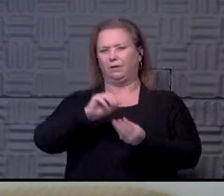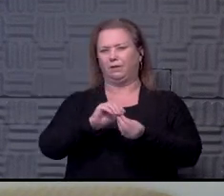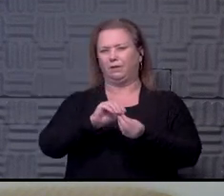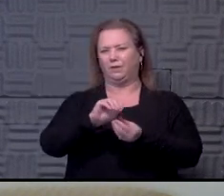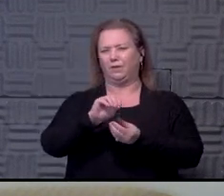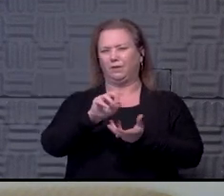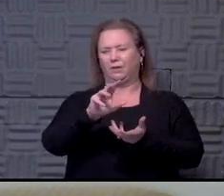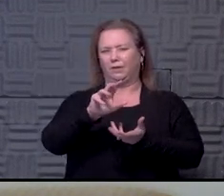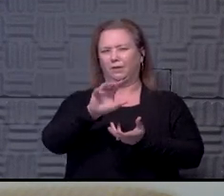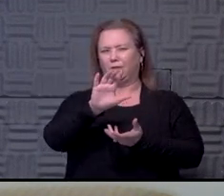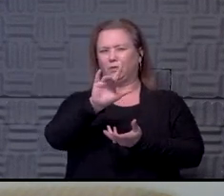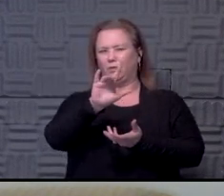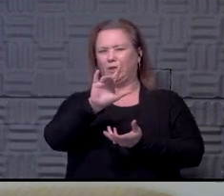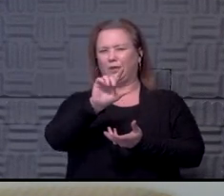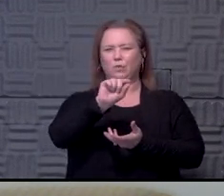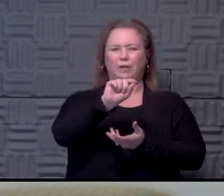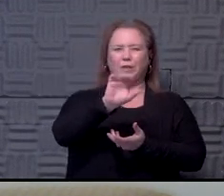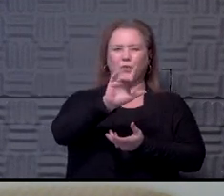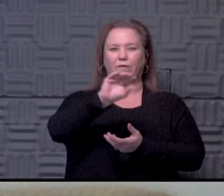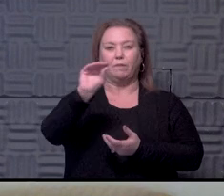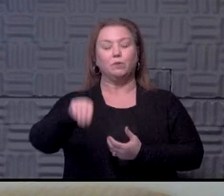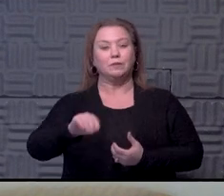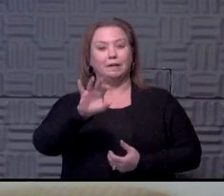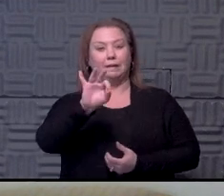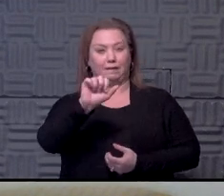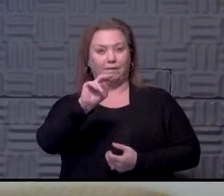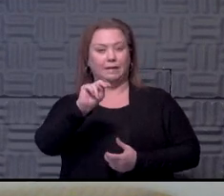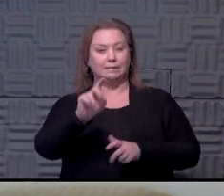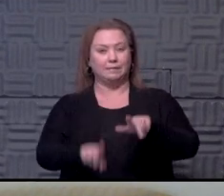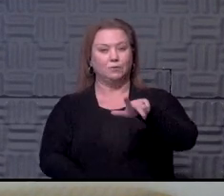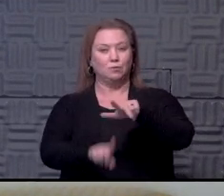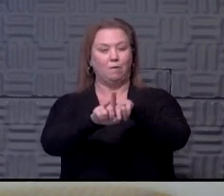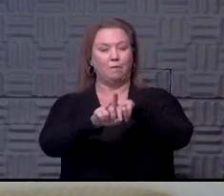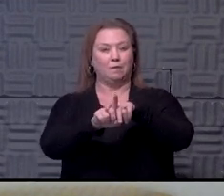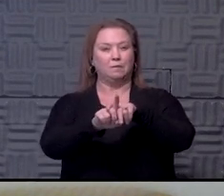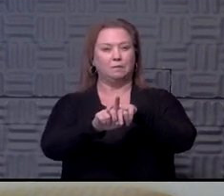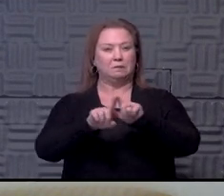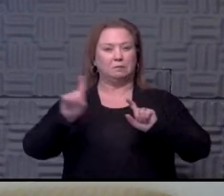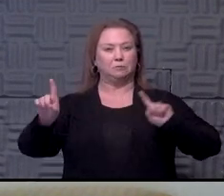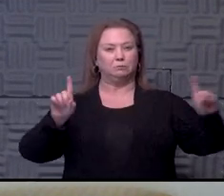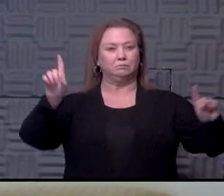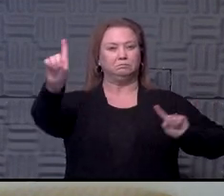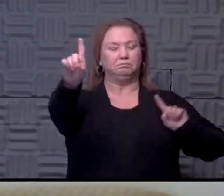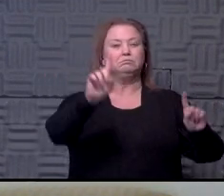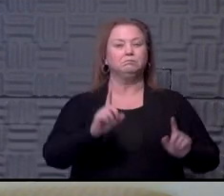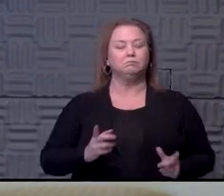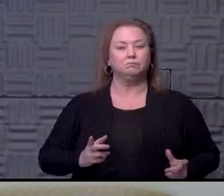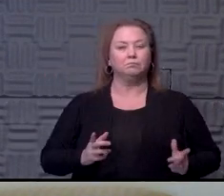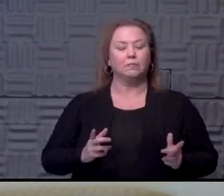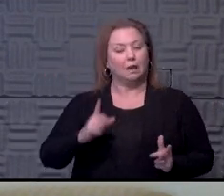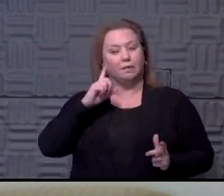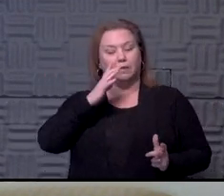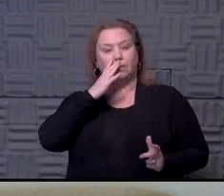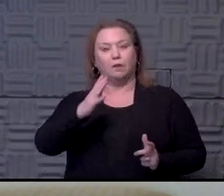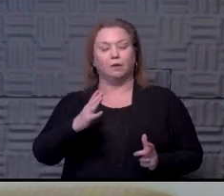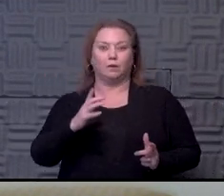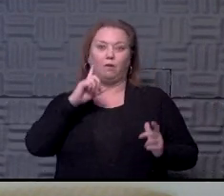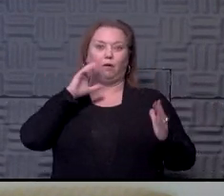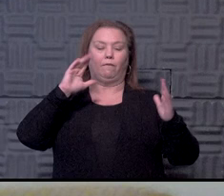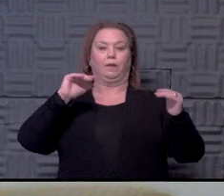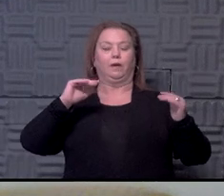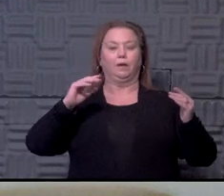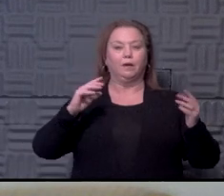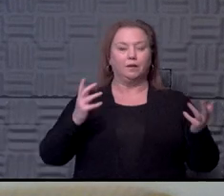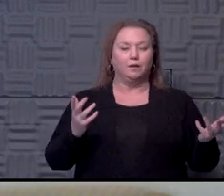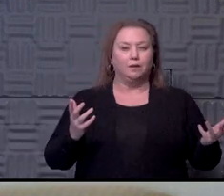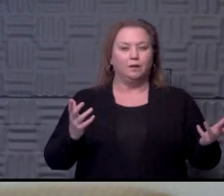25% of fans. They'll be all spread out. So that'll be good. And I think that that will hopefully manifest